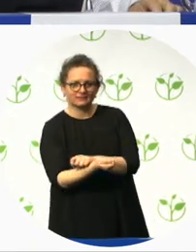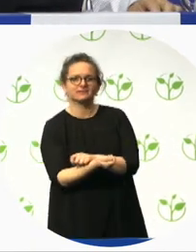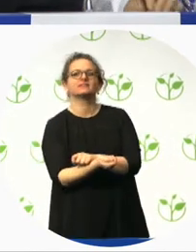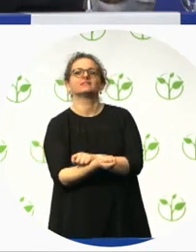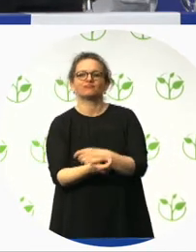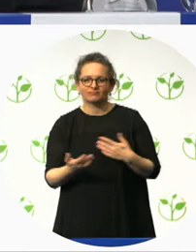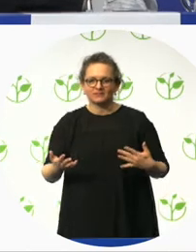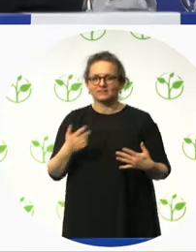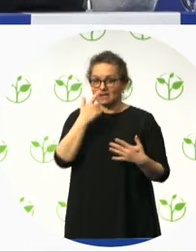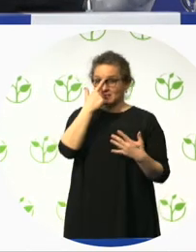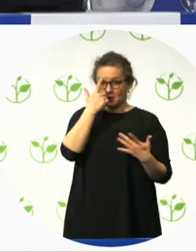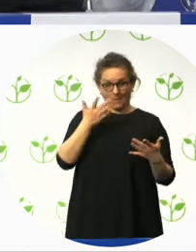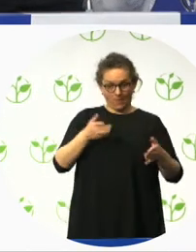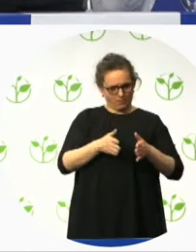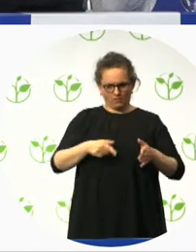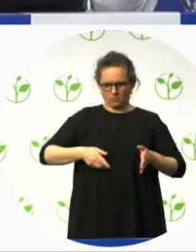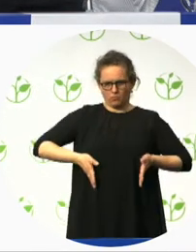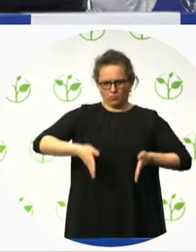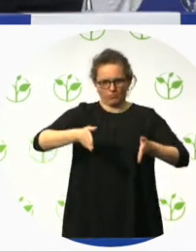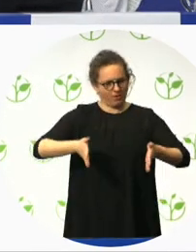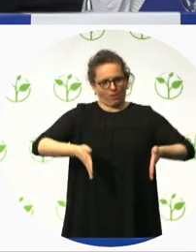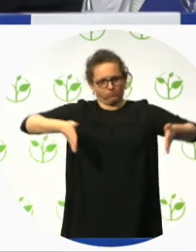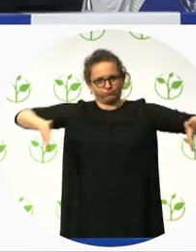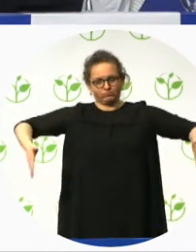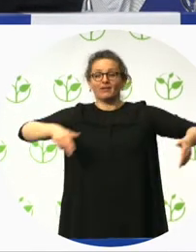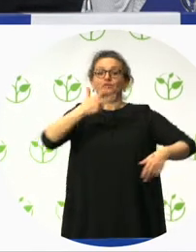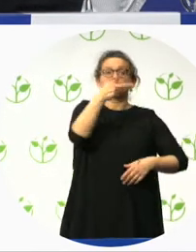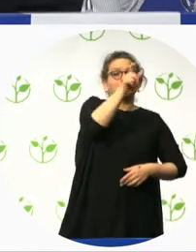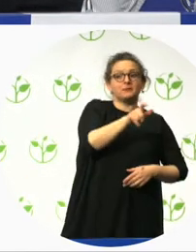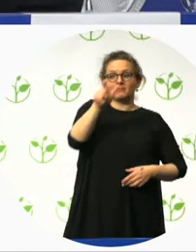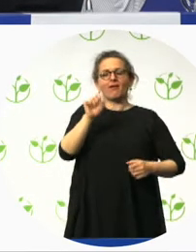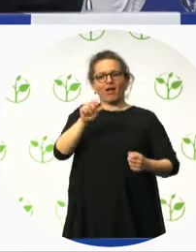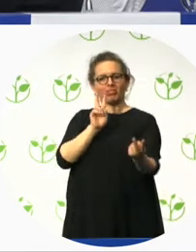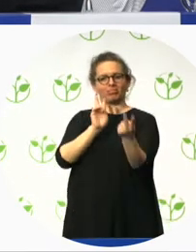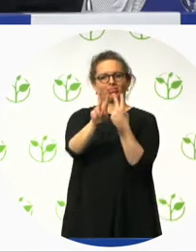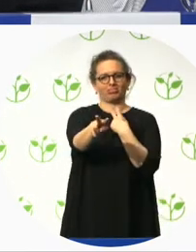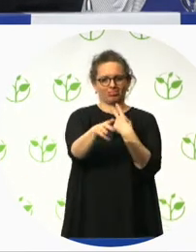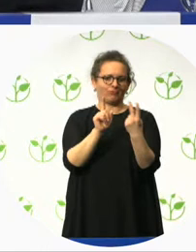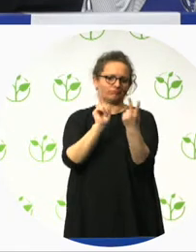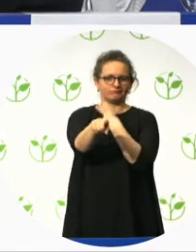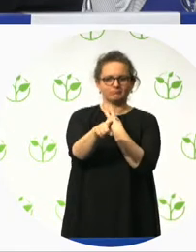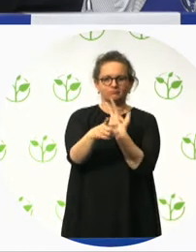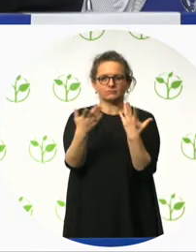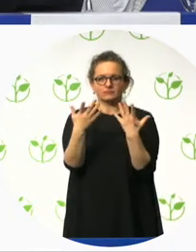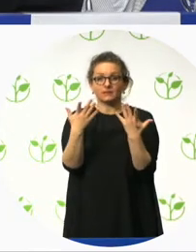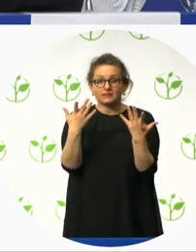And we also used a lot of natural lighting. So at the very center of the ramp, we infuse it with natural lighting.